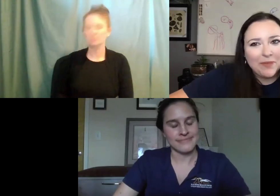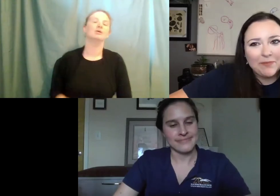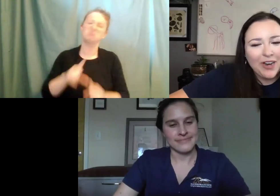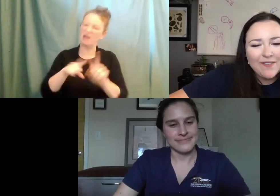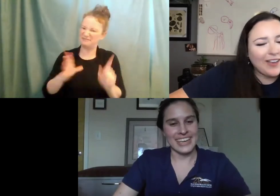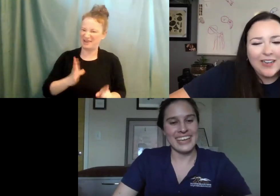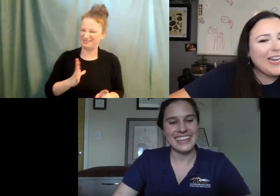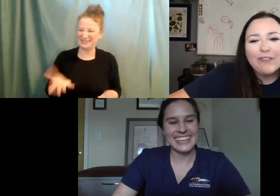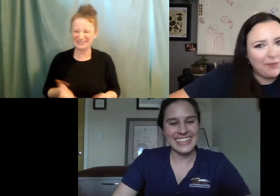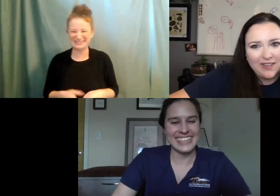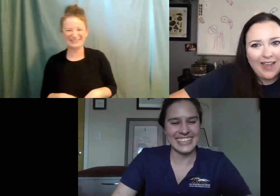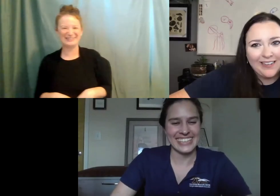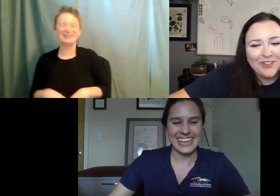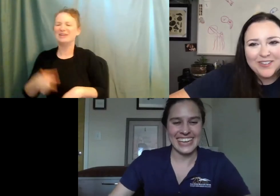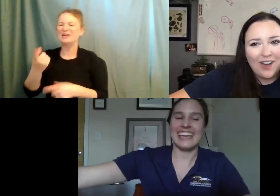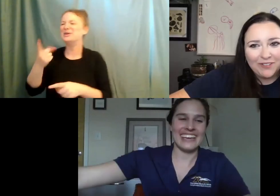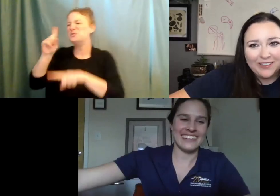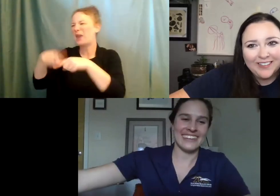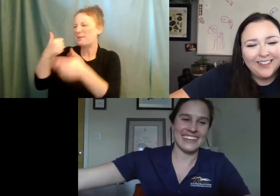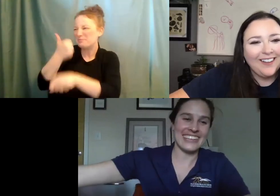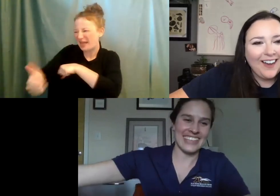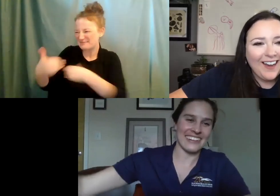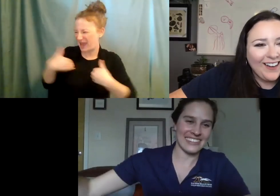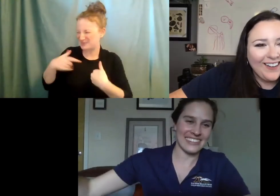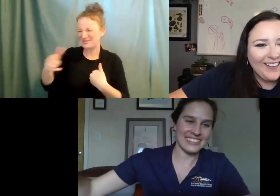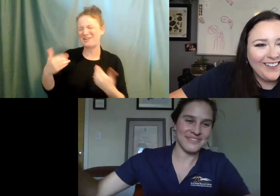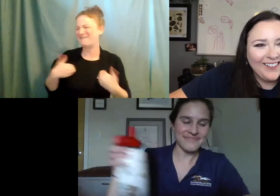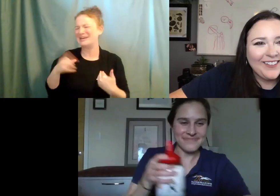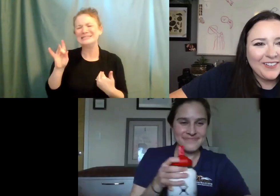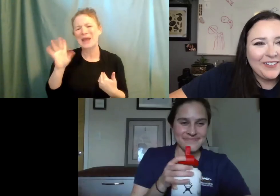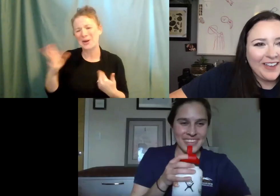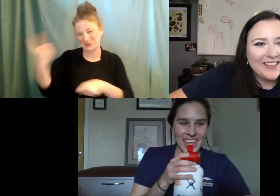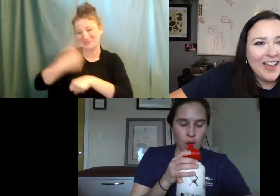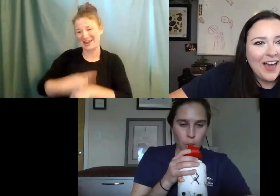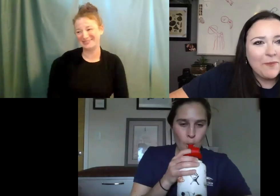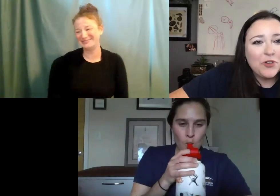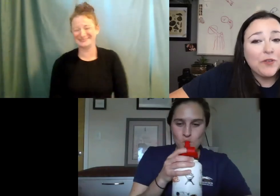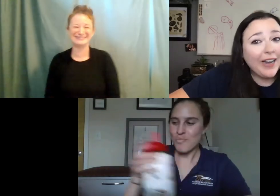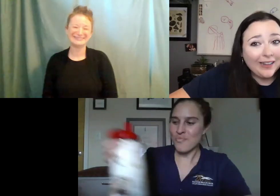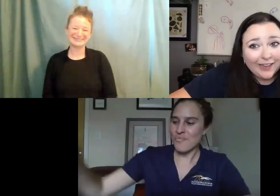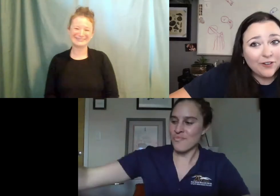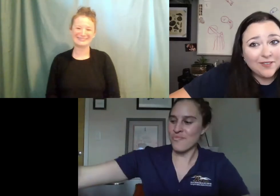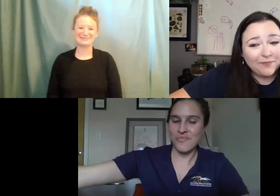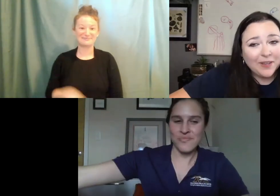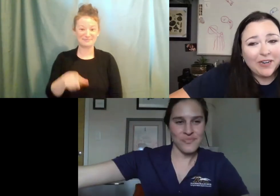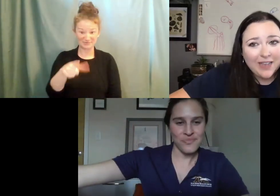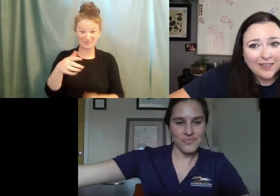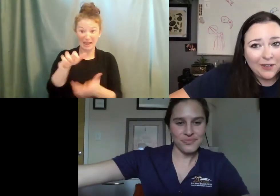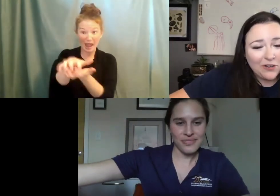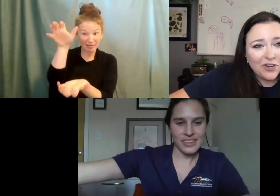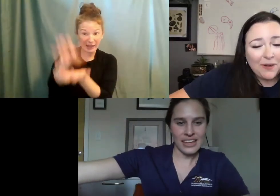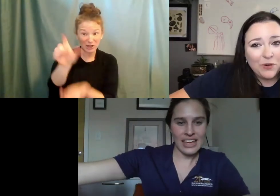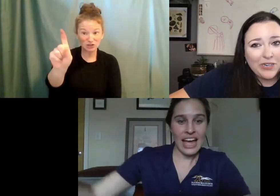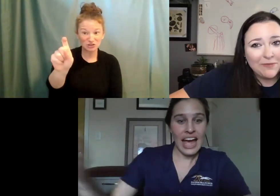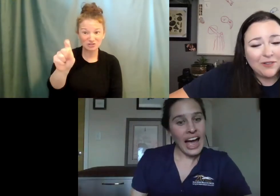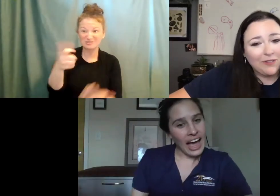can't blame them. They're having a terrible day. Just awful. Exactly. Nice. Um, do you ever get alligators? Someone has asked